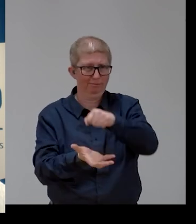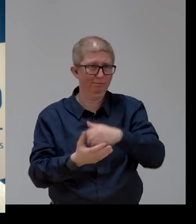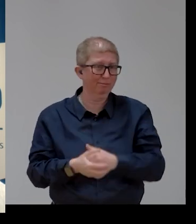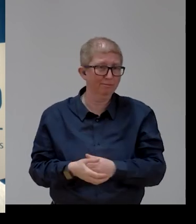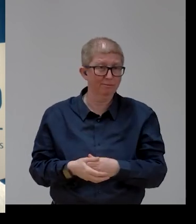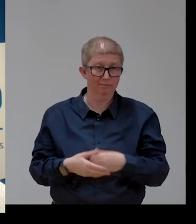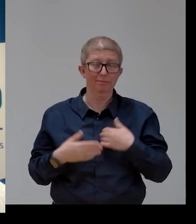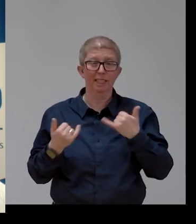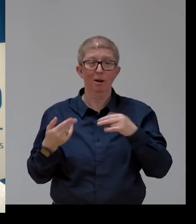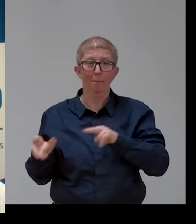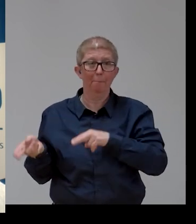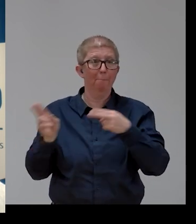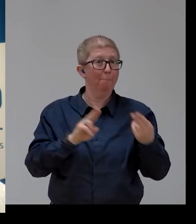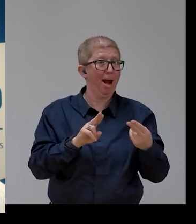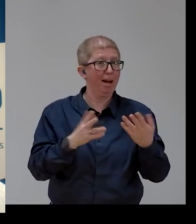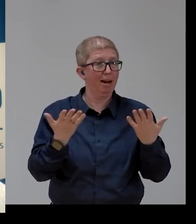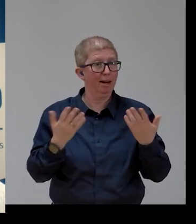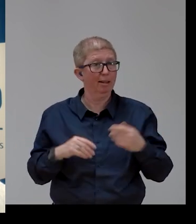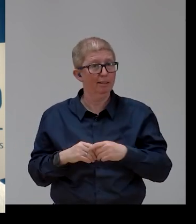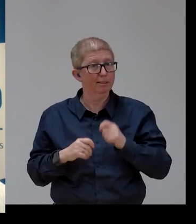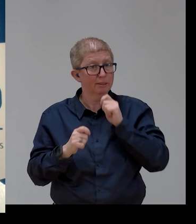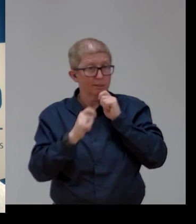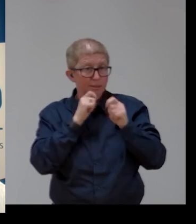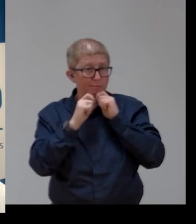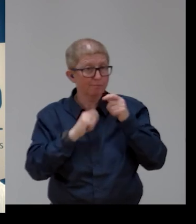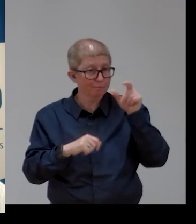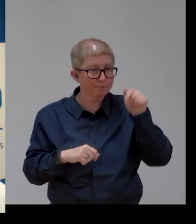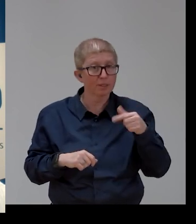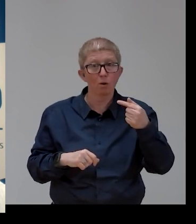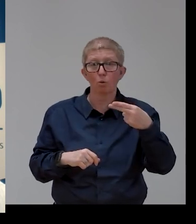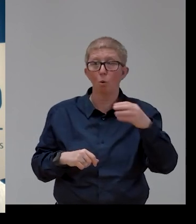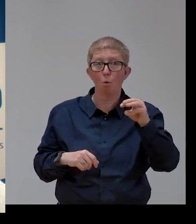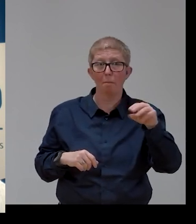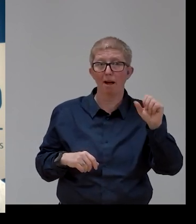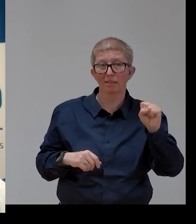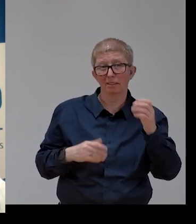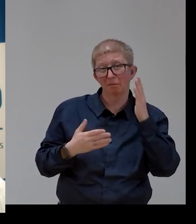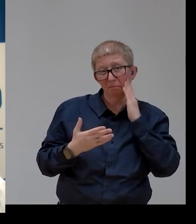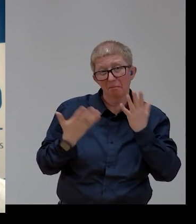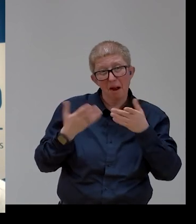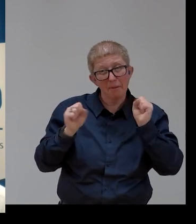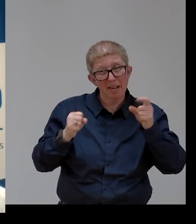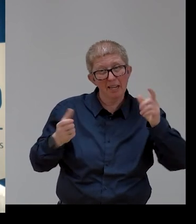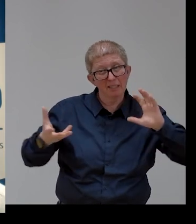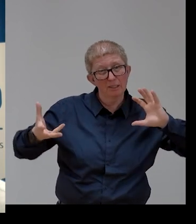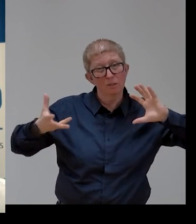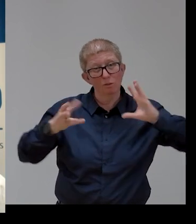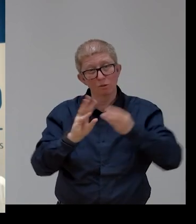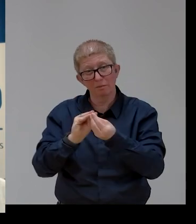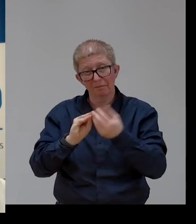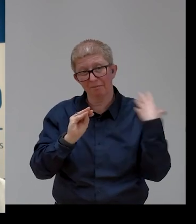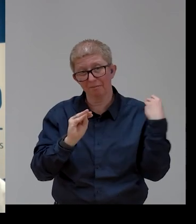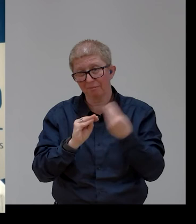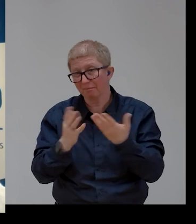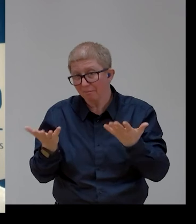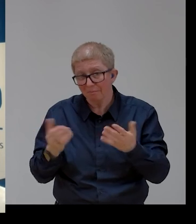to summarize this debate in two or three key messages, what would that be? Thomas, please. Thank you, Luke, and thank you, everyone,